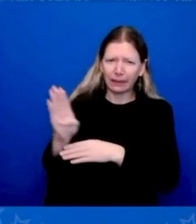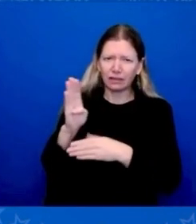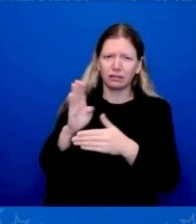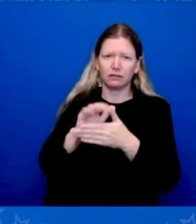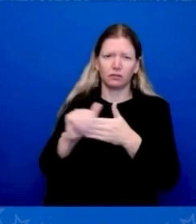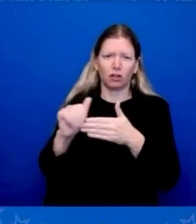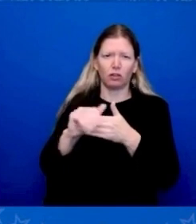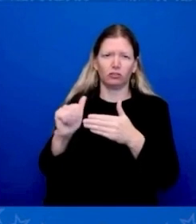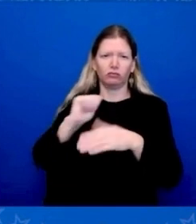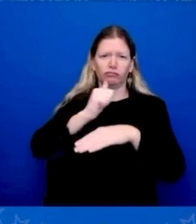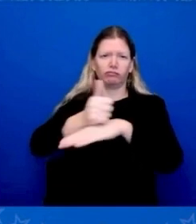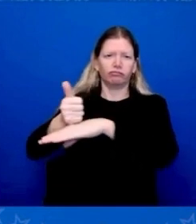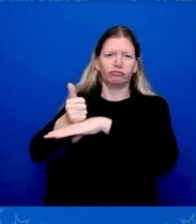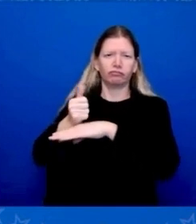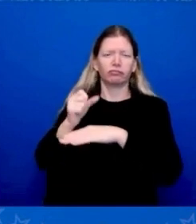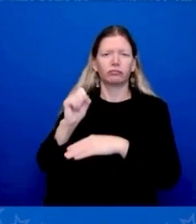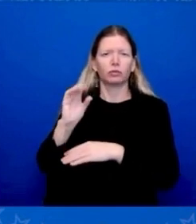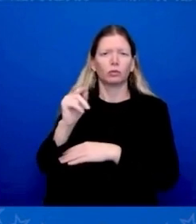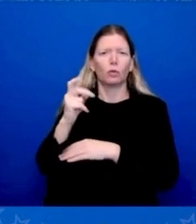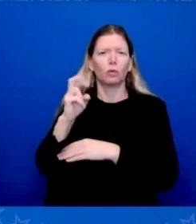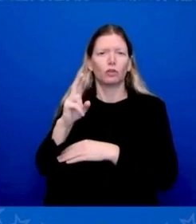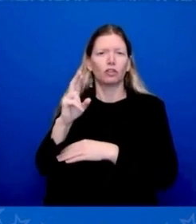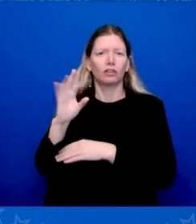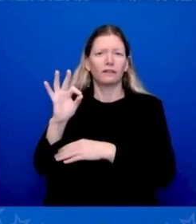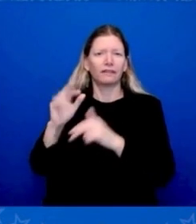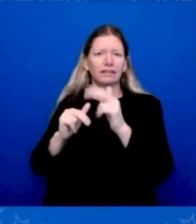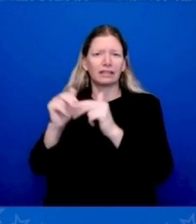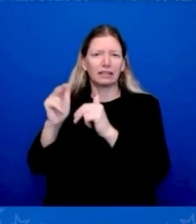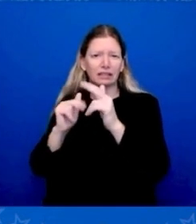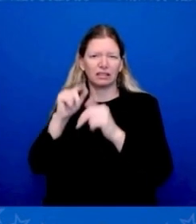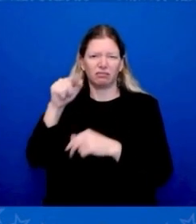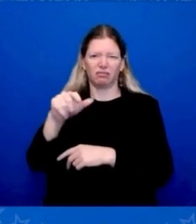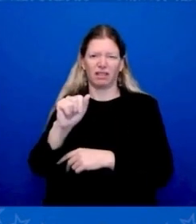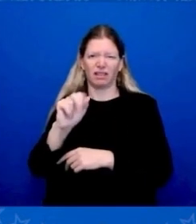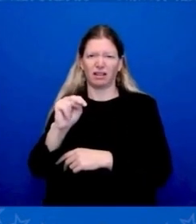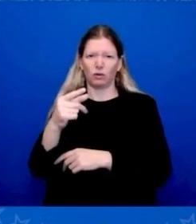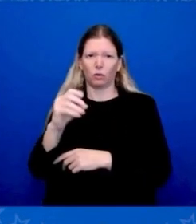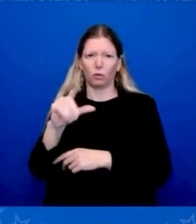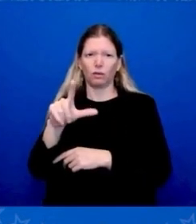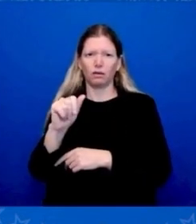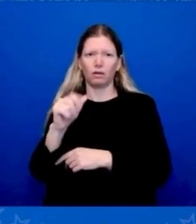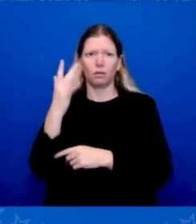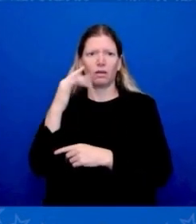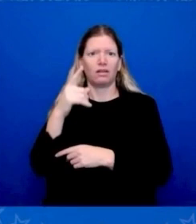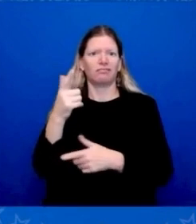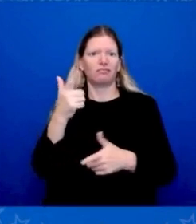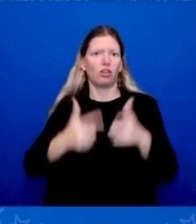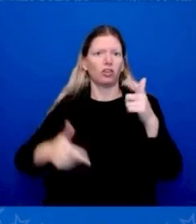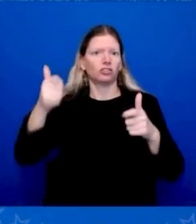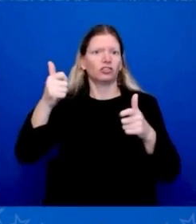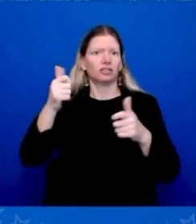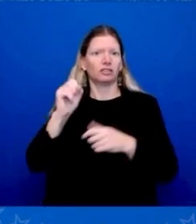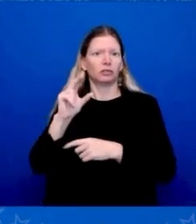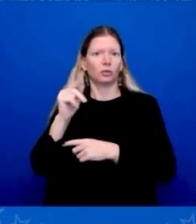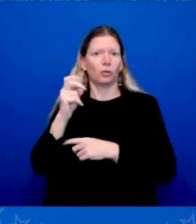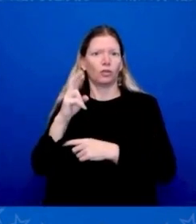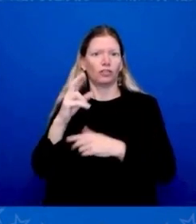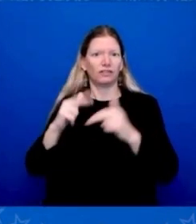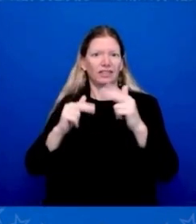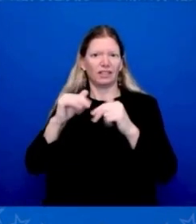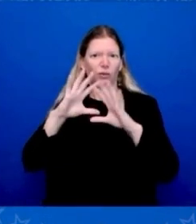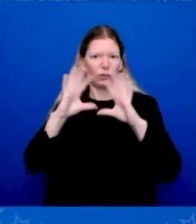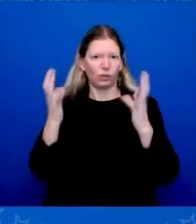solar facility in the world, among the largest. That helps Angola, but also helps the whole region. So I think we think too